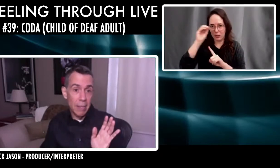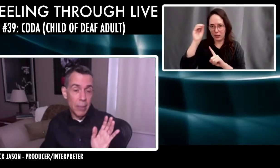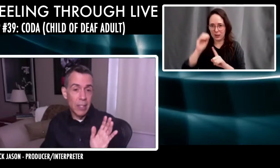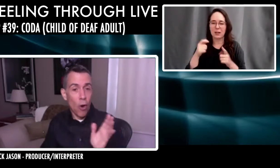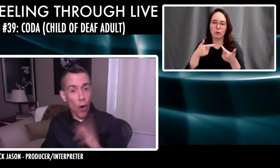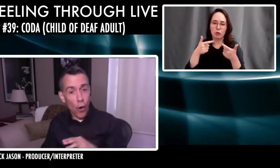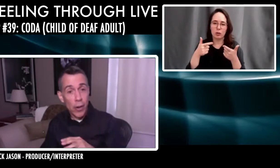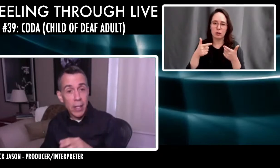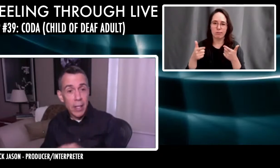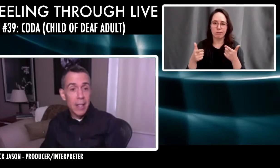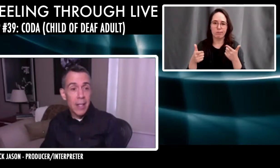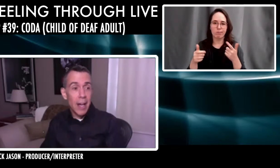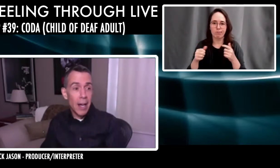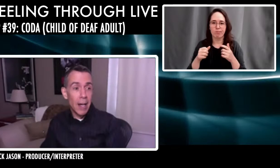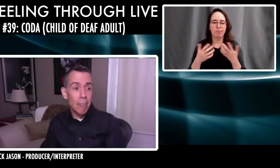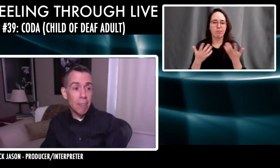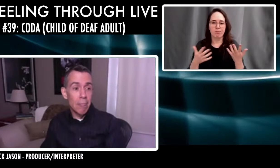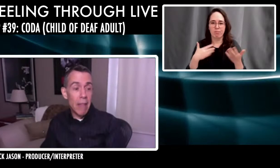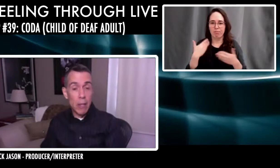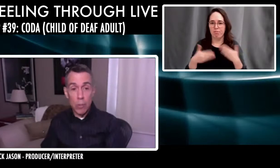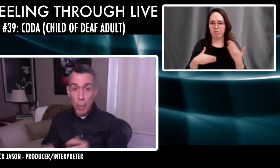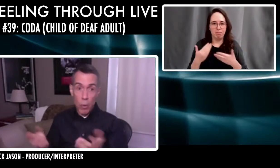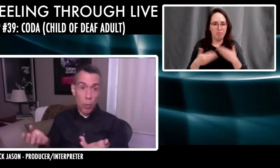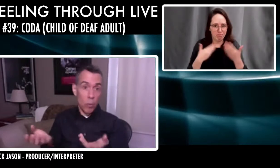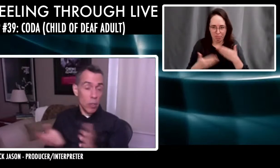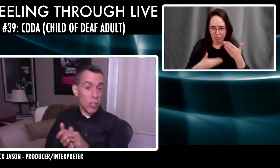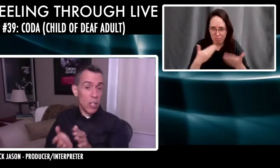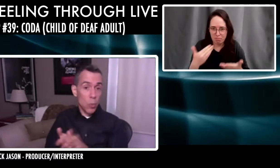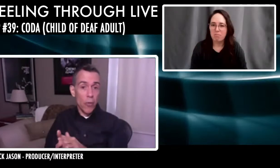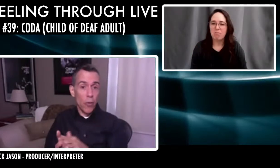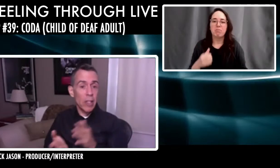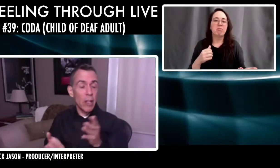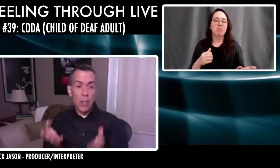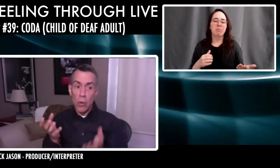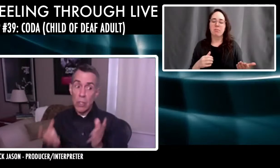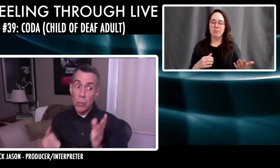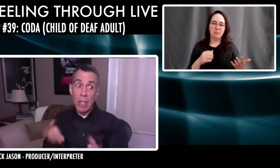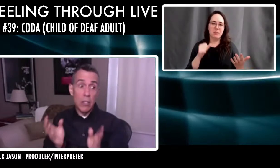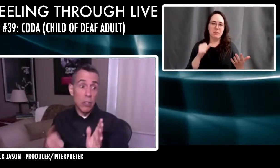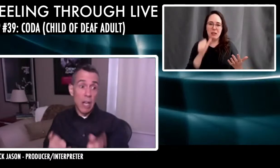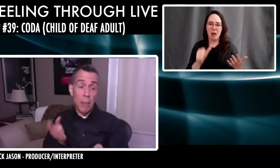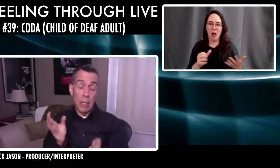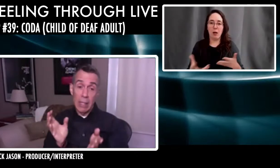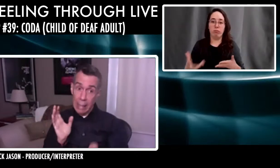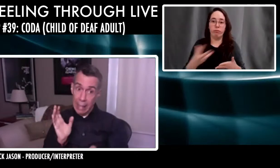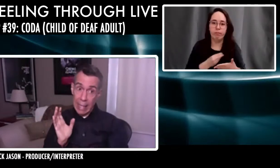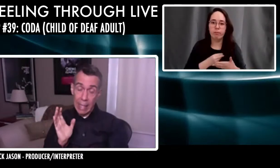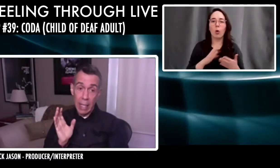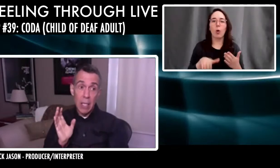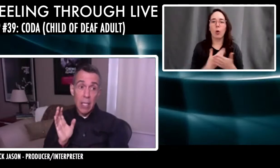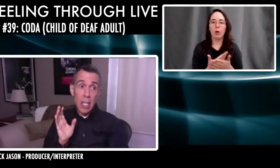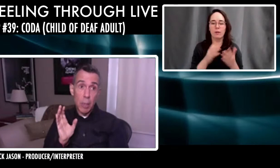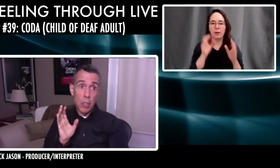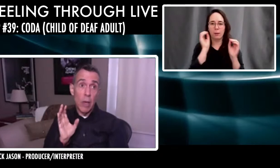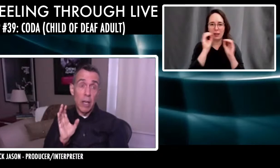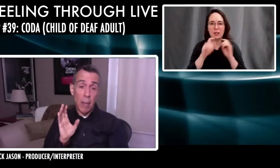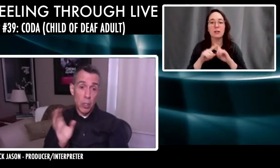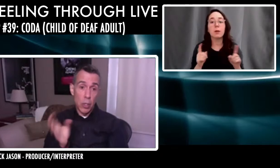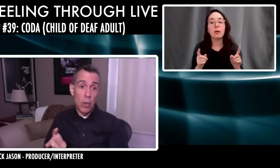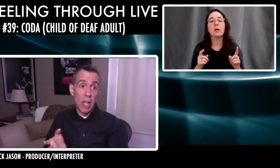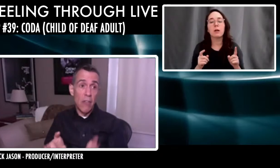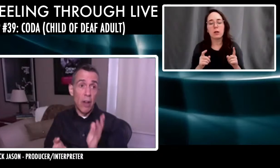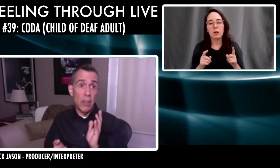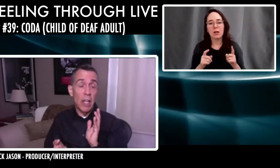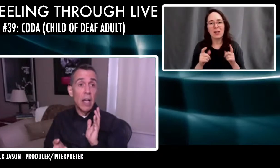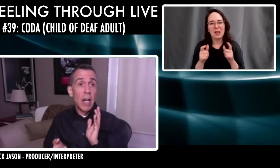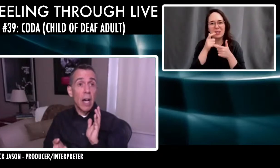back, but it's hard. Um, and then there's people who say it's wonderful. There is really an interesting dynamic lately, especially when it comes